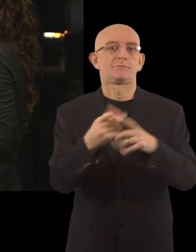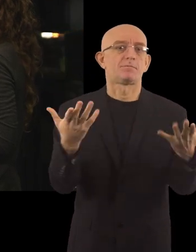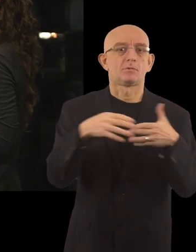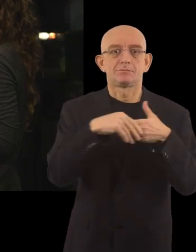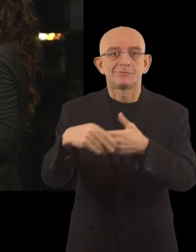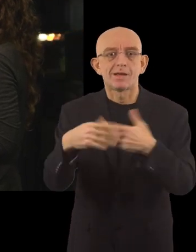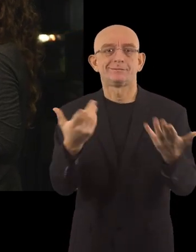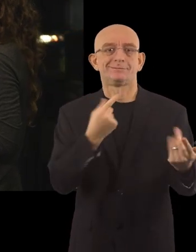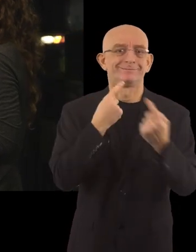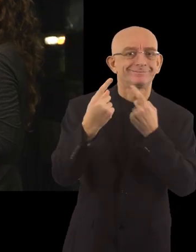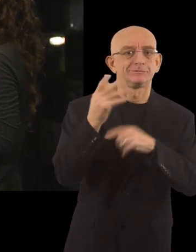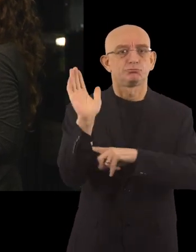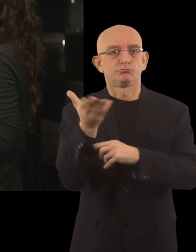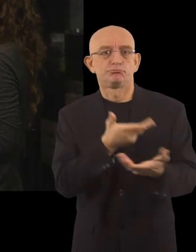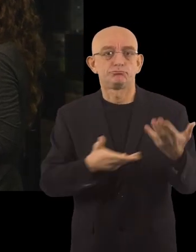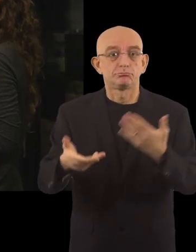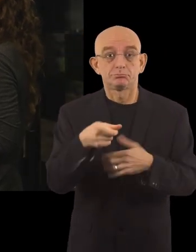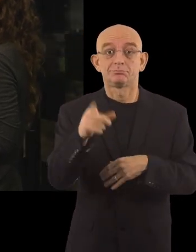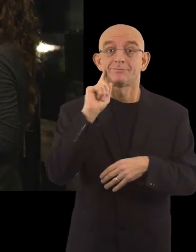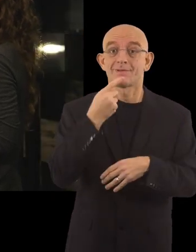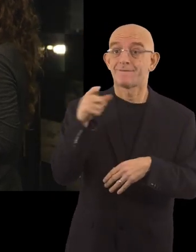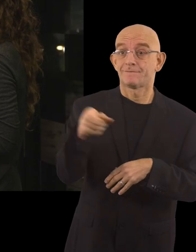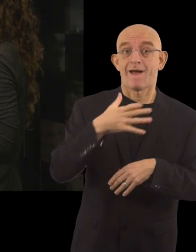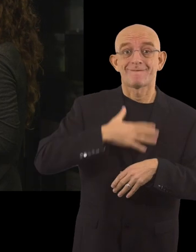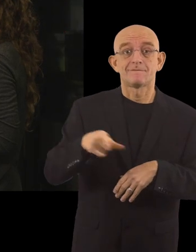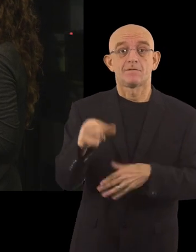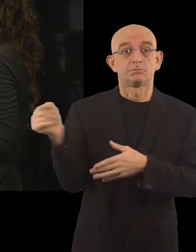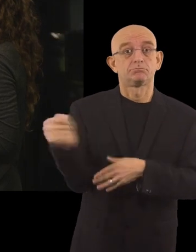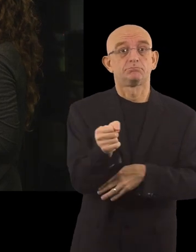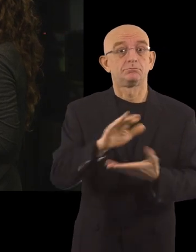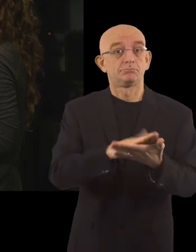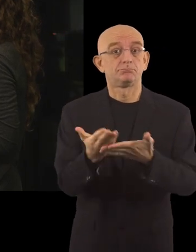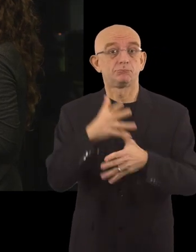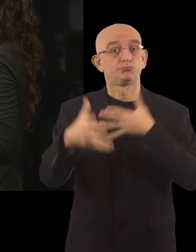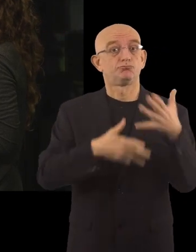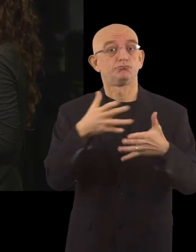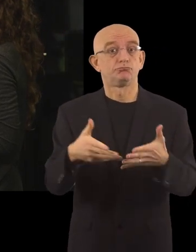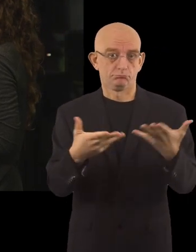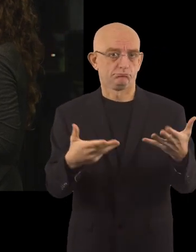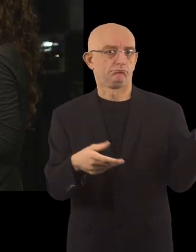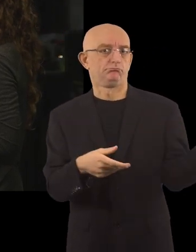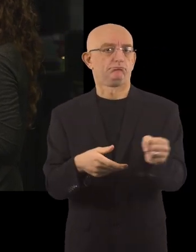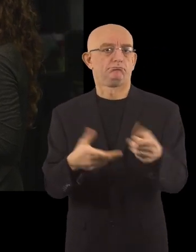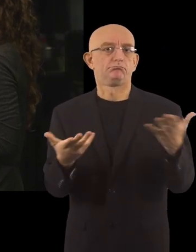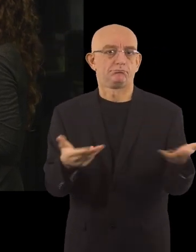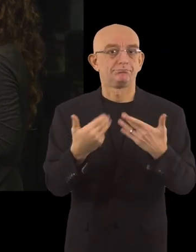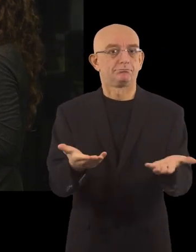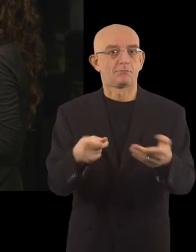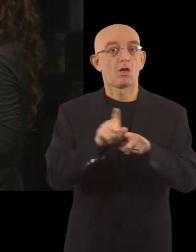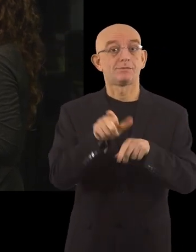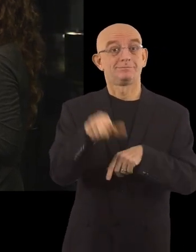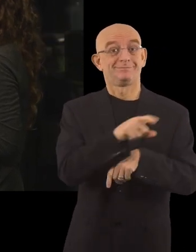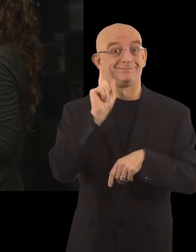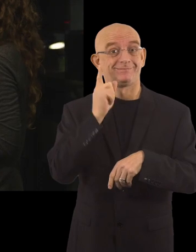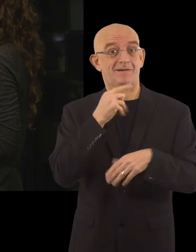tours, discussions about exhibits. When the deaf want an interpreter, an interpreter is available. There are also deaf